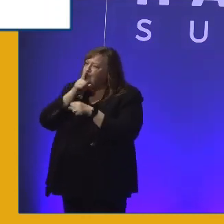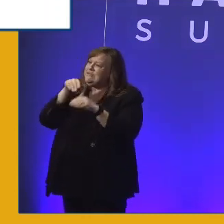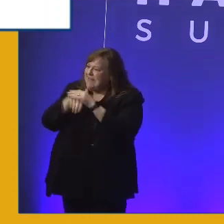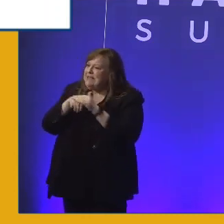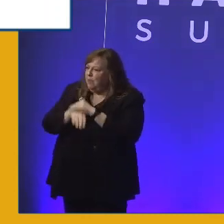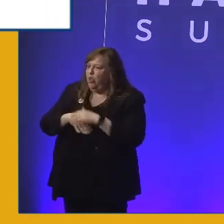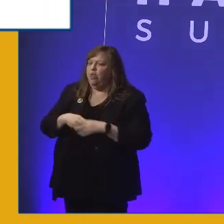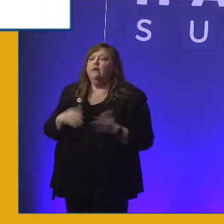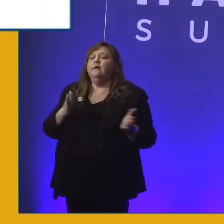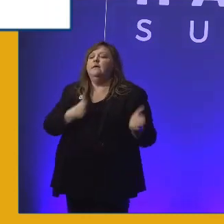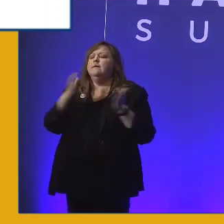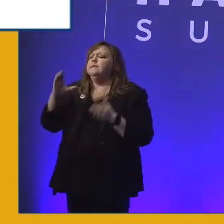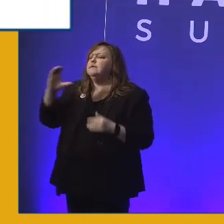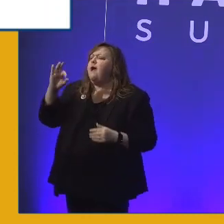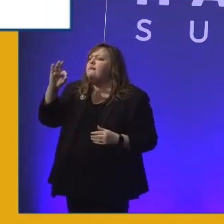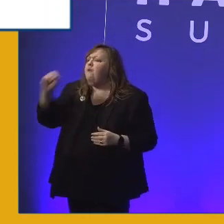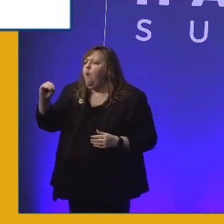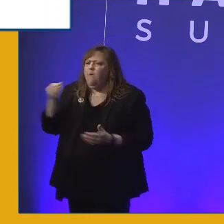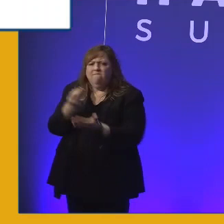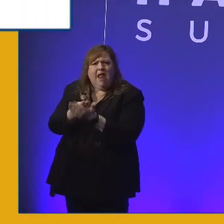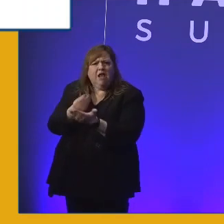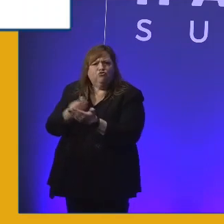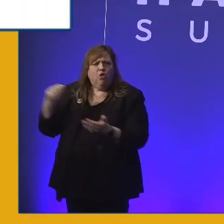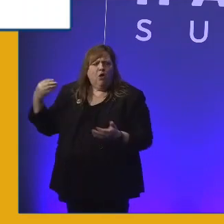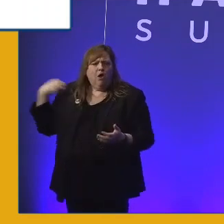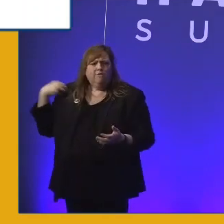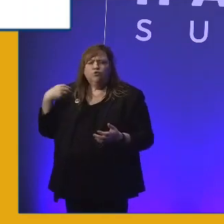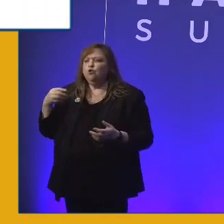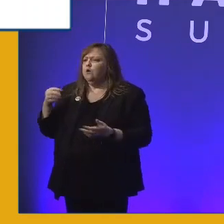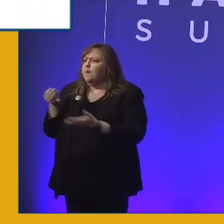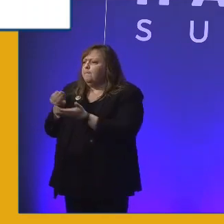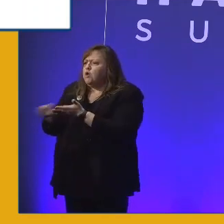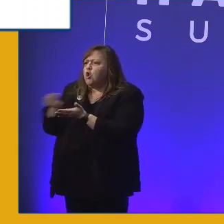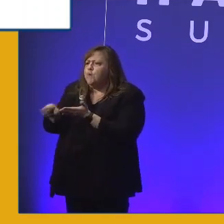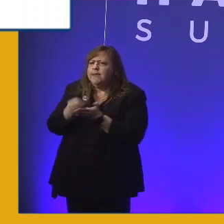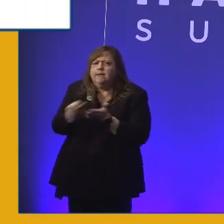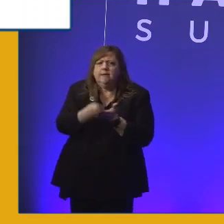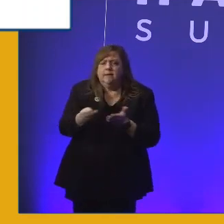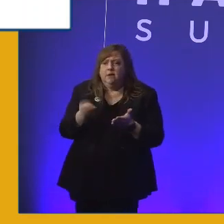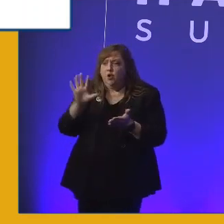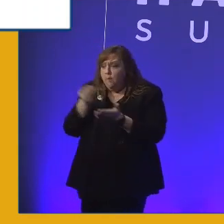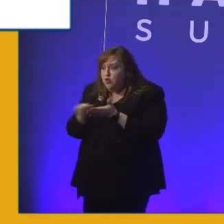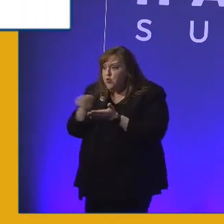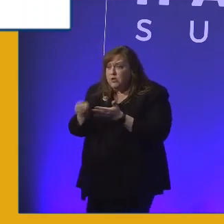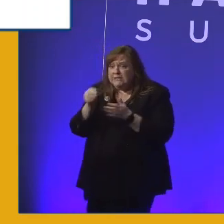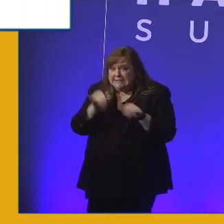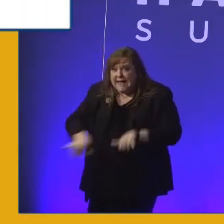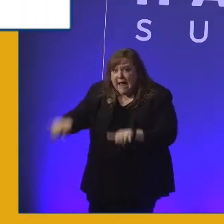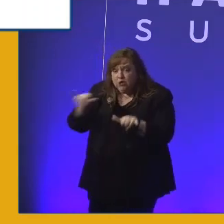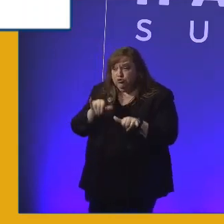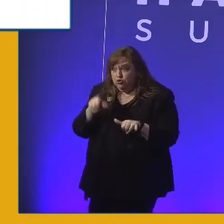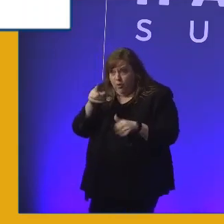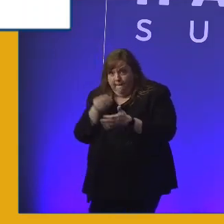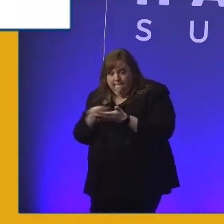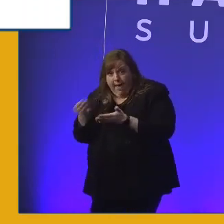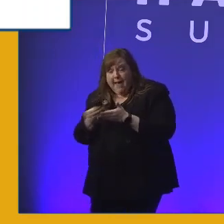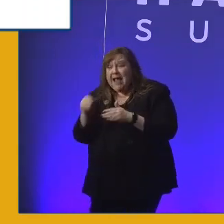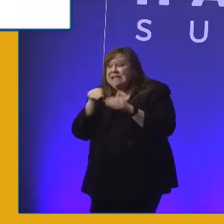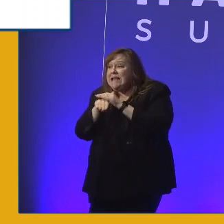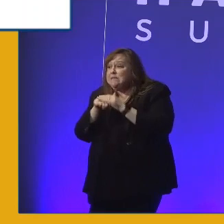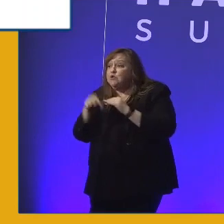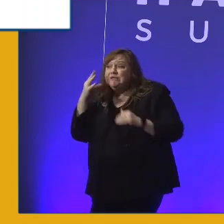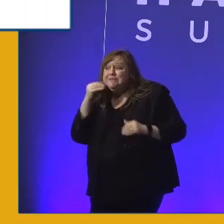CFO and think about procurement. Is accessibility in your procurement standards? Are you deliberately buying accessible experiences?